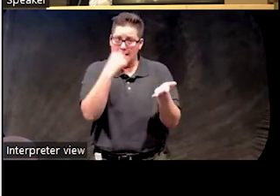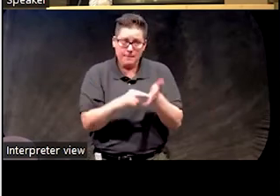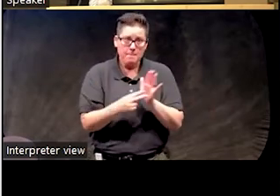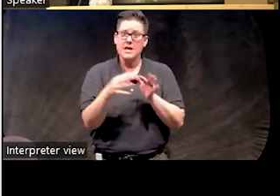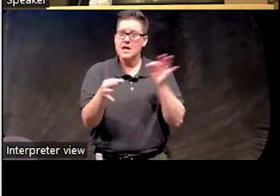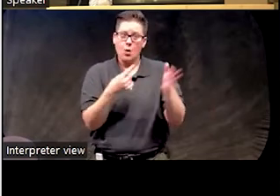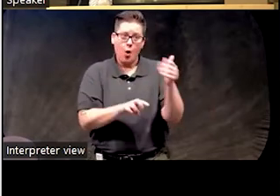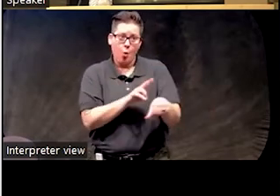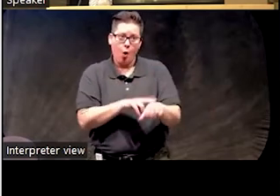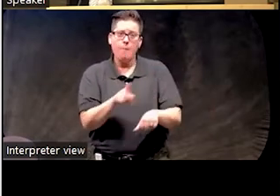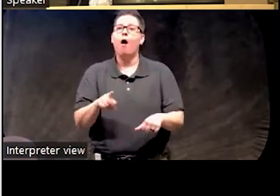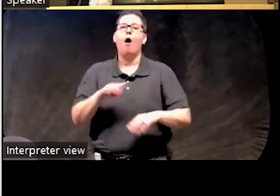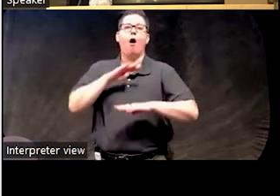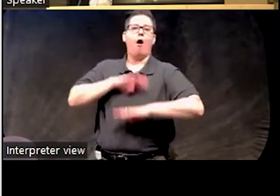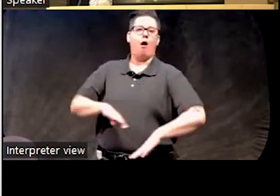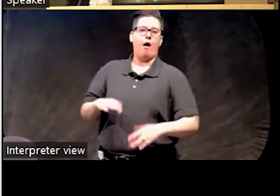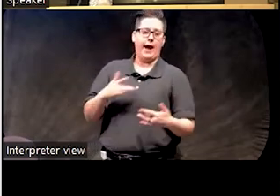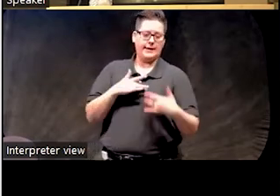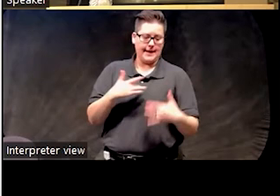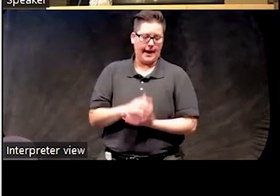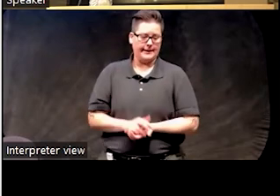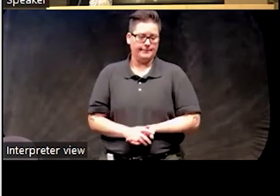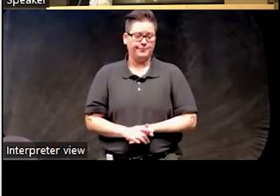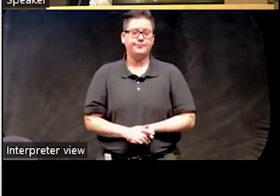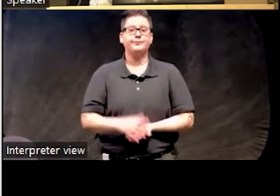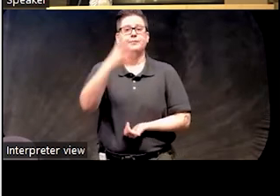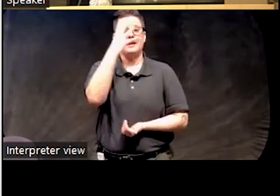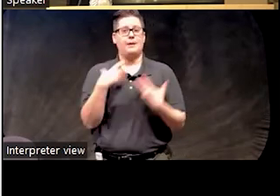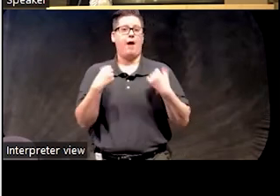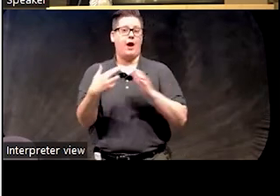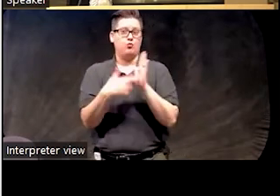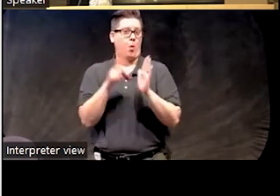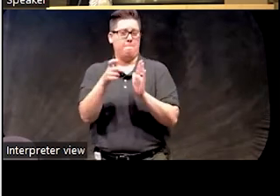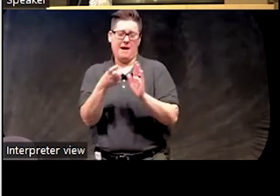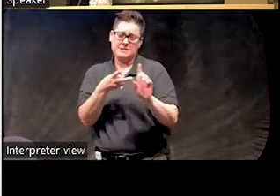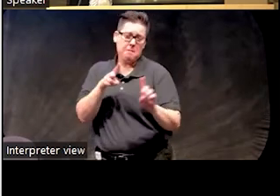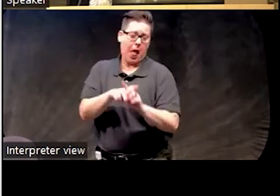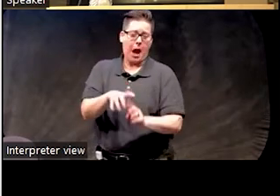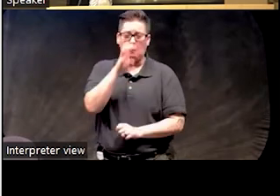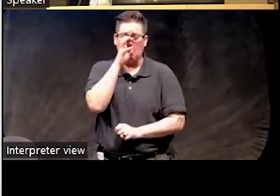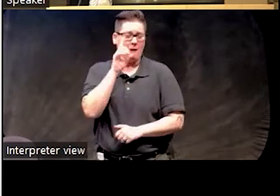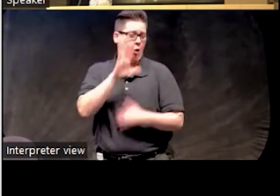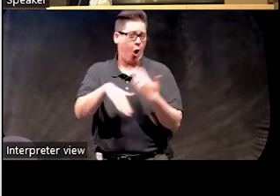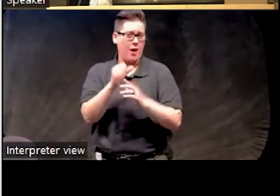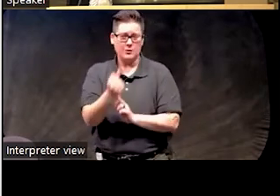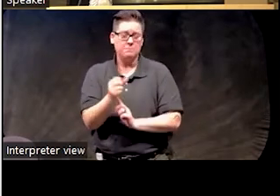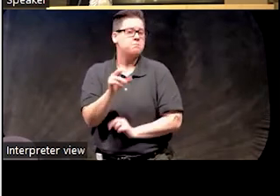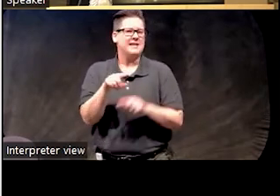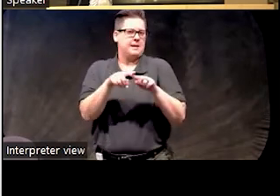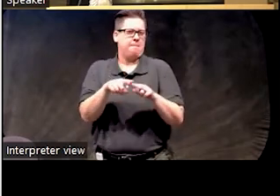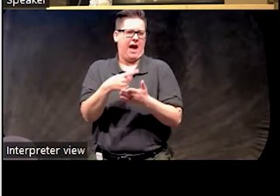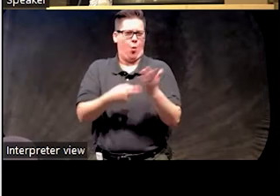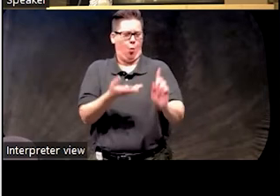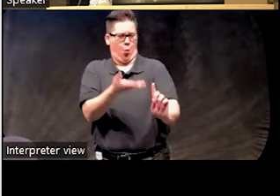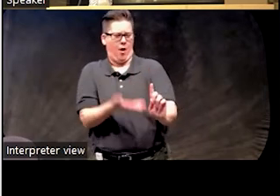Let's see. So sleep hygiene rules don't necessarily have to be rigidly applied in all scenarios. It really depends on what the person's presenting